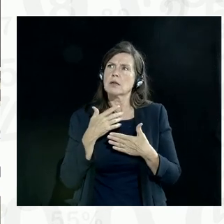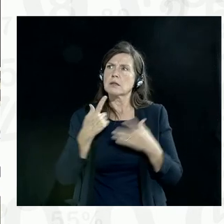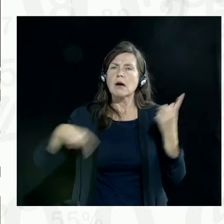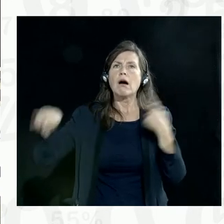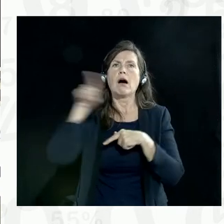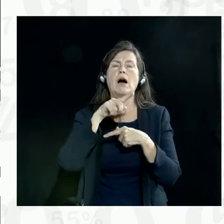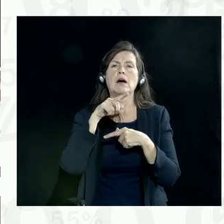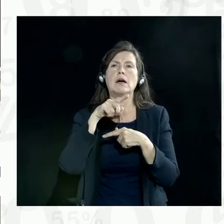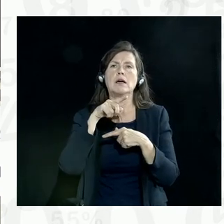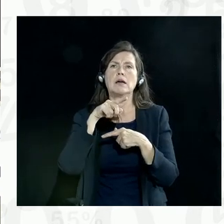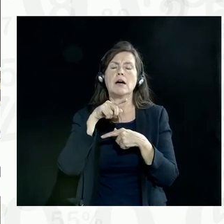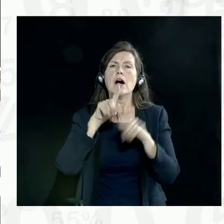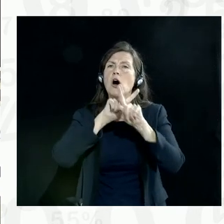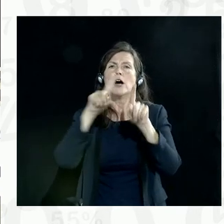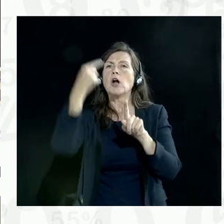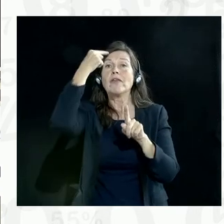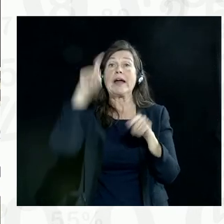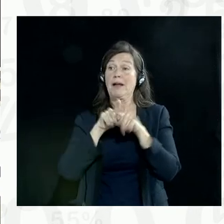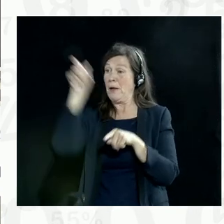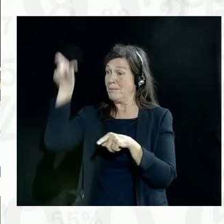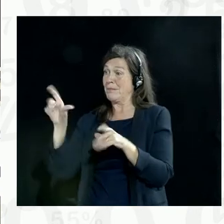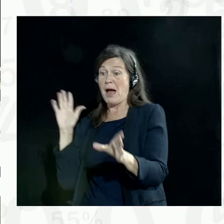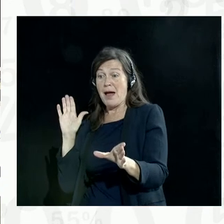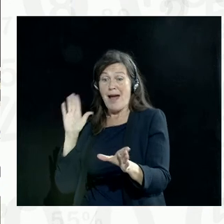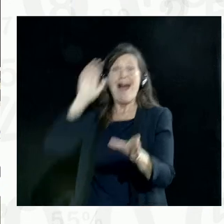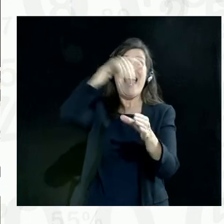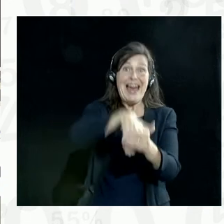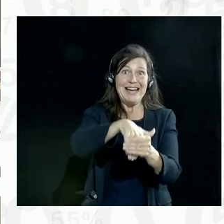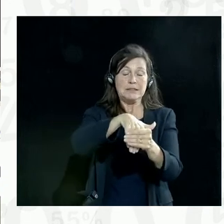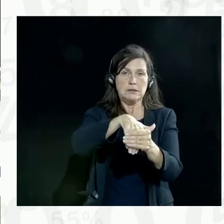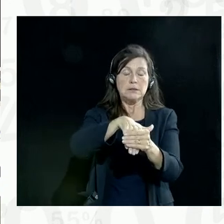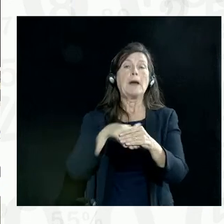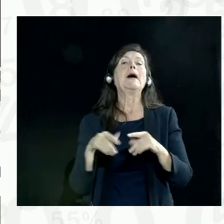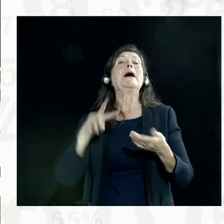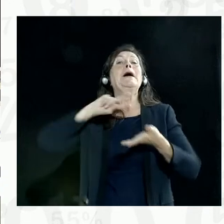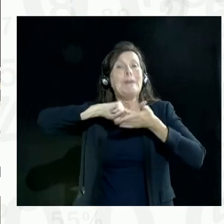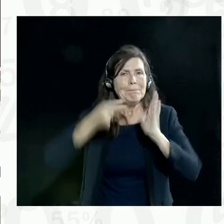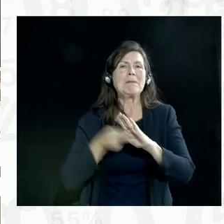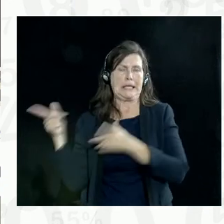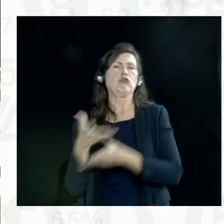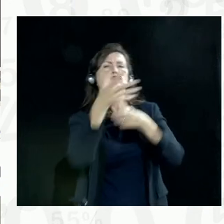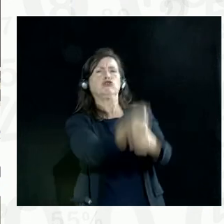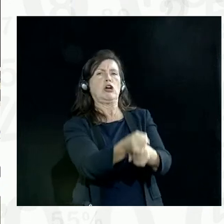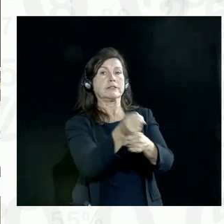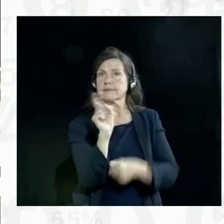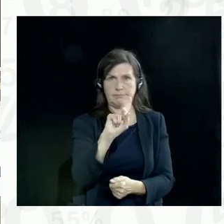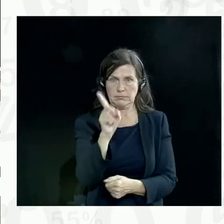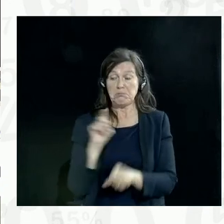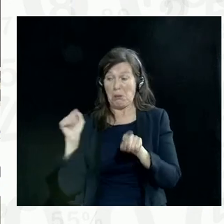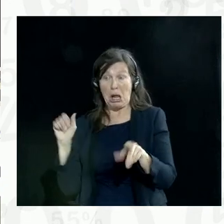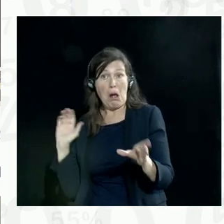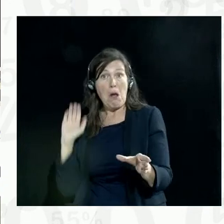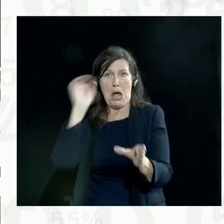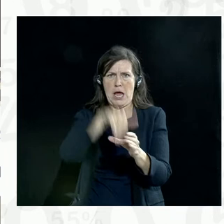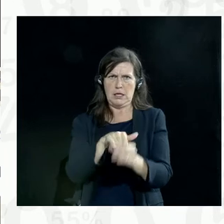participation with trust. A lot of government systems require participation in order to provide